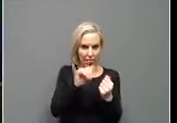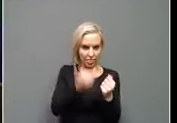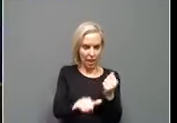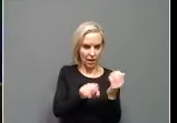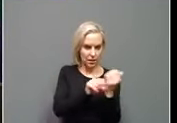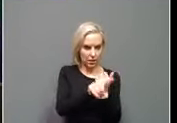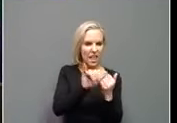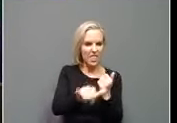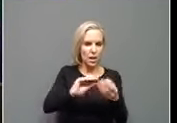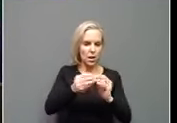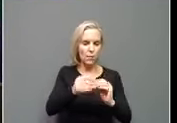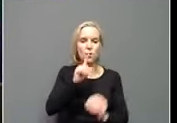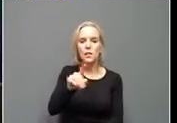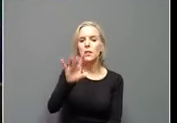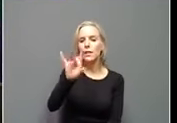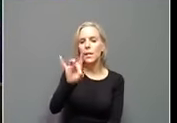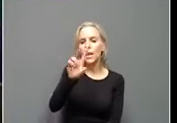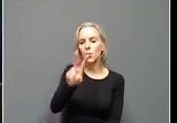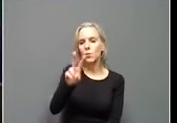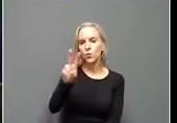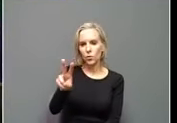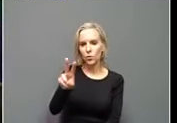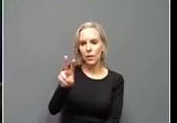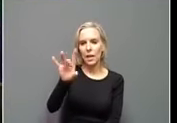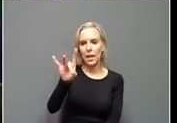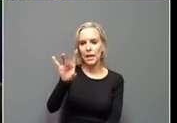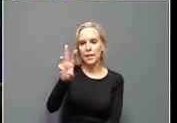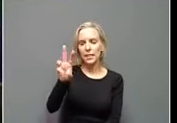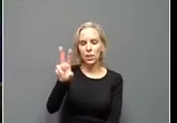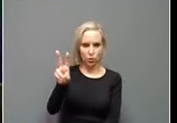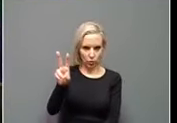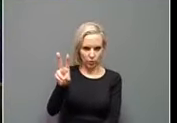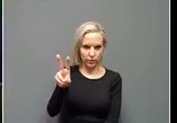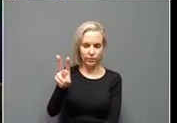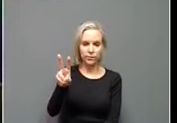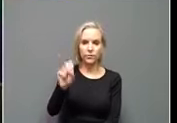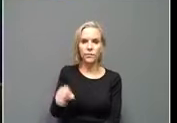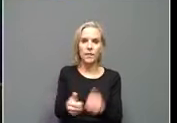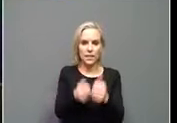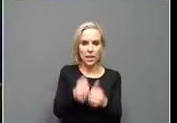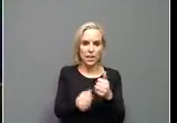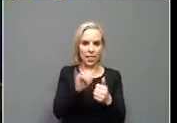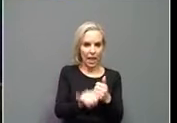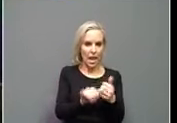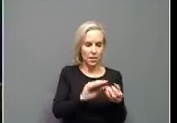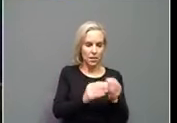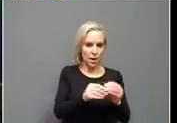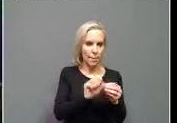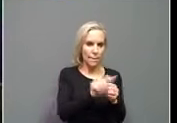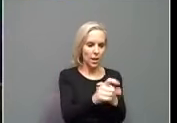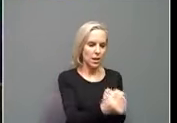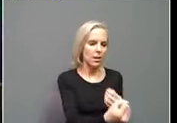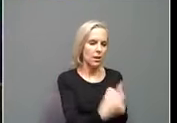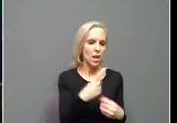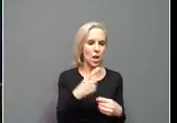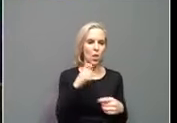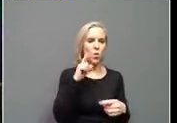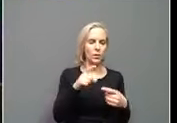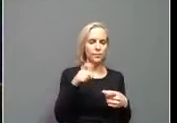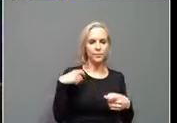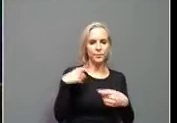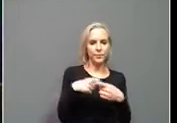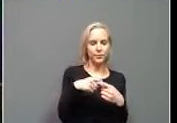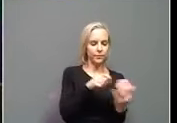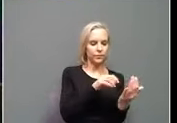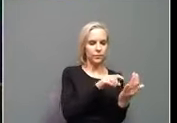for that is 822-862, if you text to that number, you'll get back with Spanish language three locations